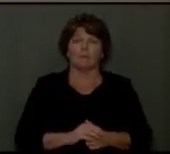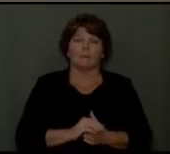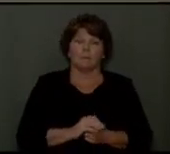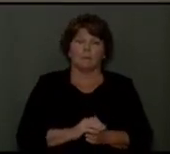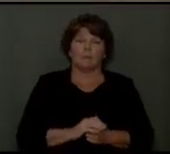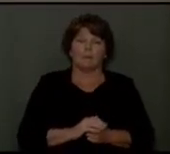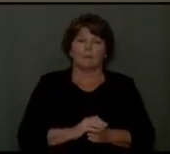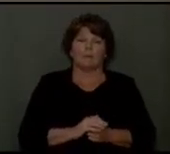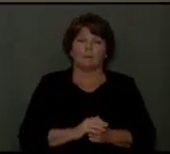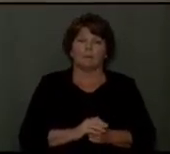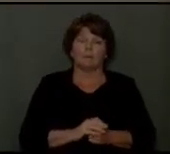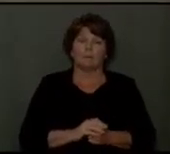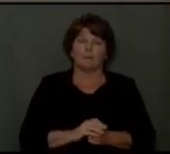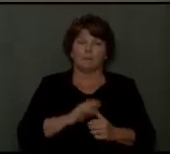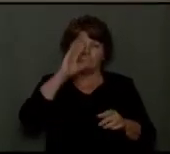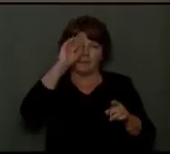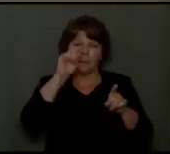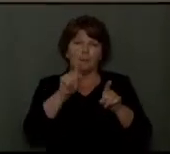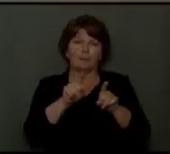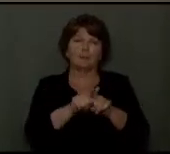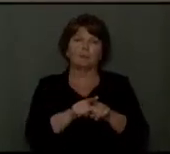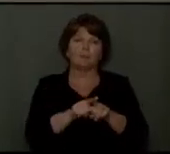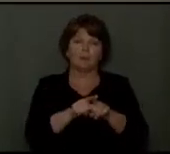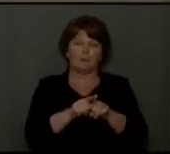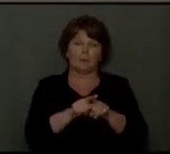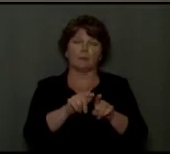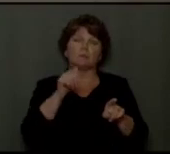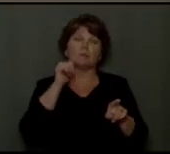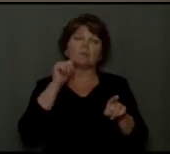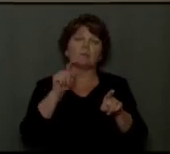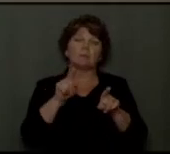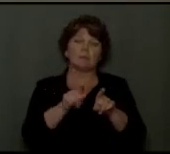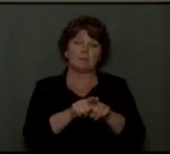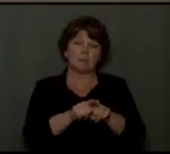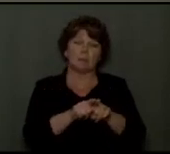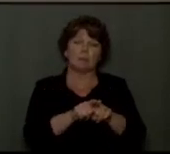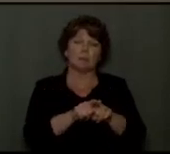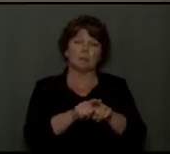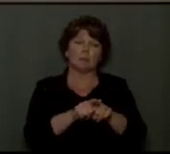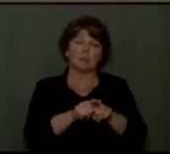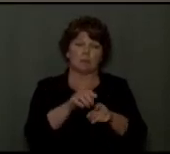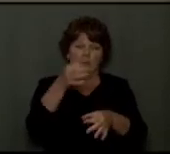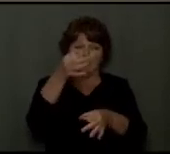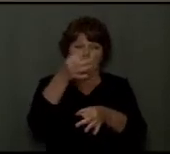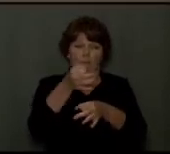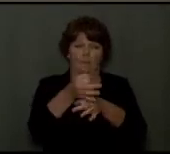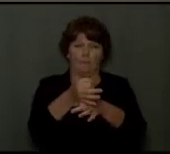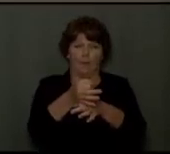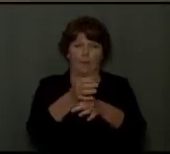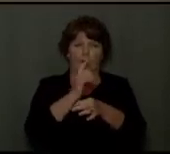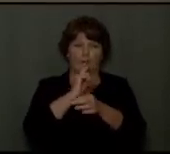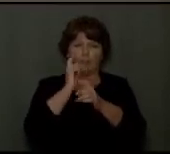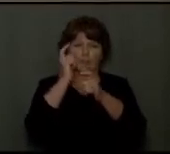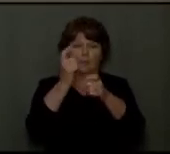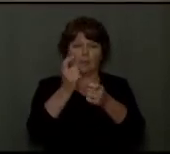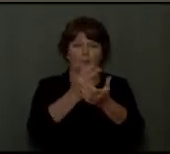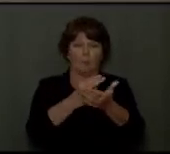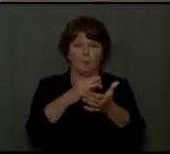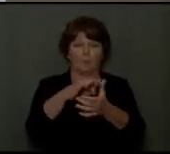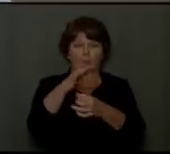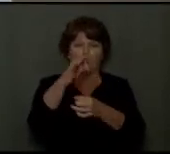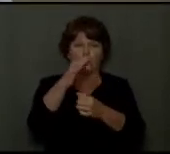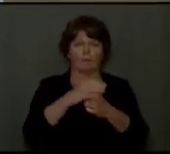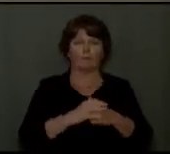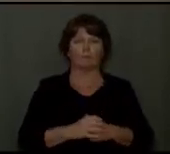You see, dear brothers and sisters, faith is a gift of the Holy Spirit.